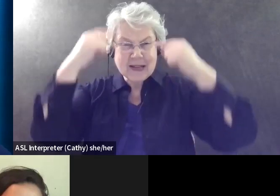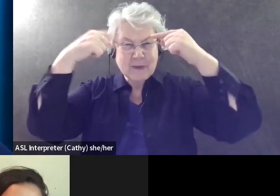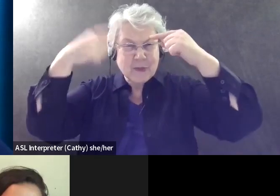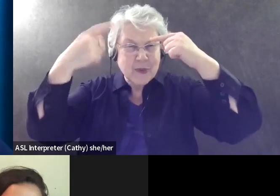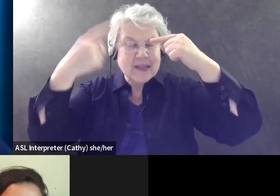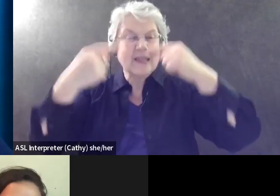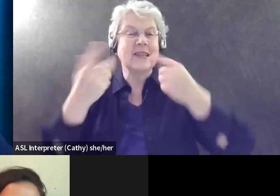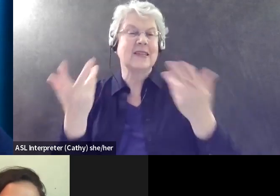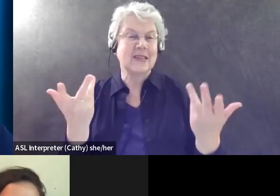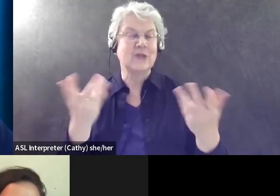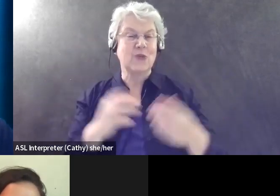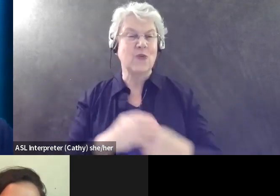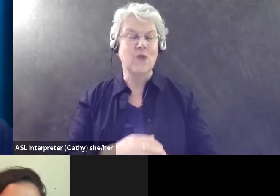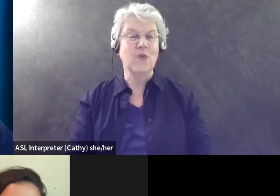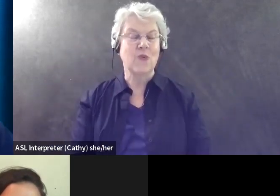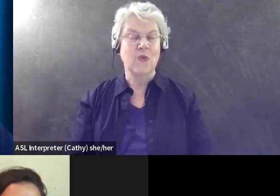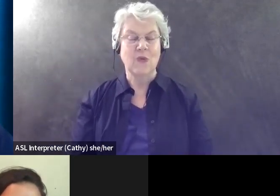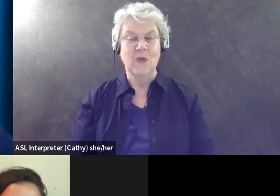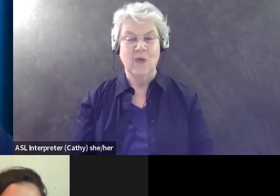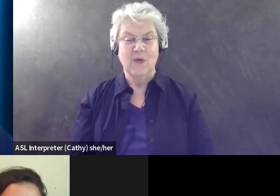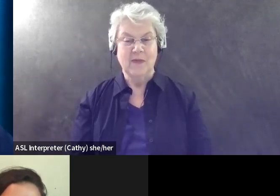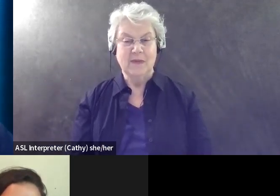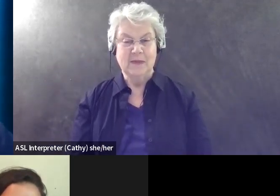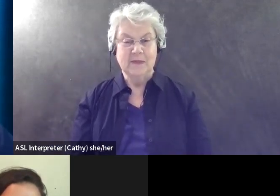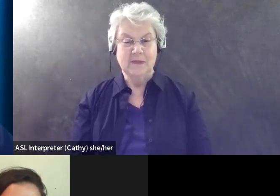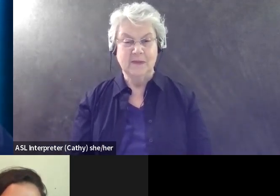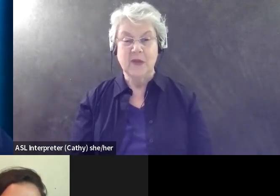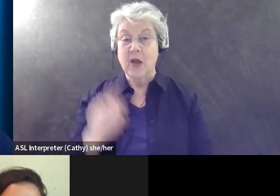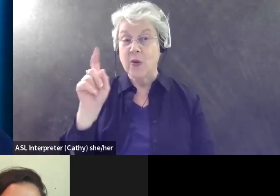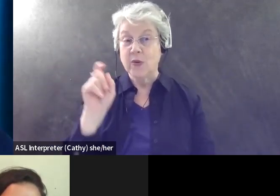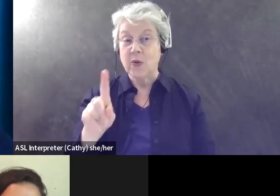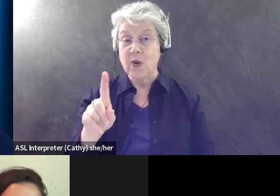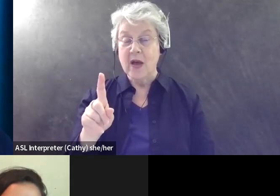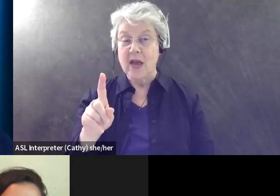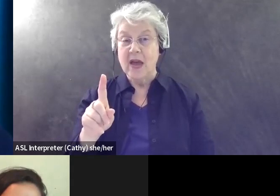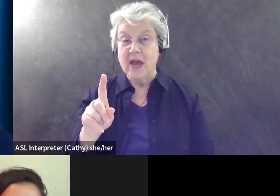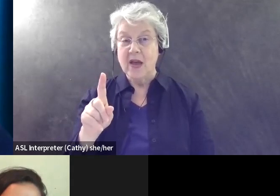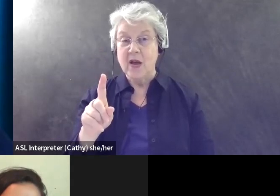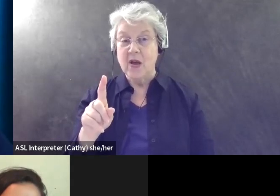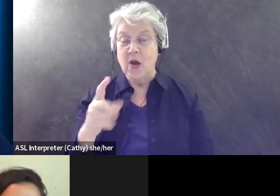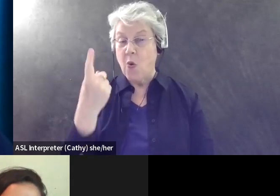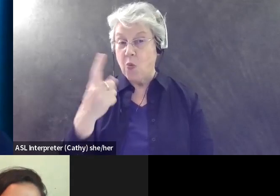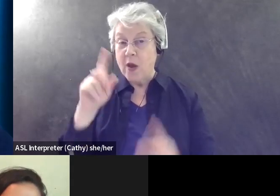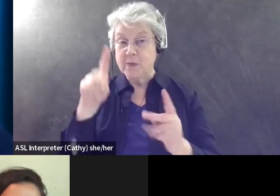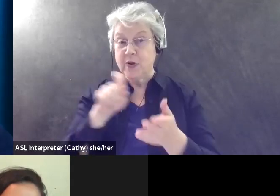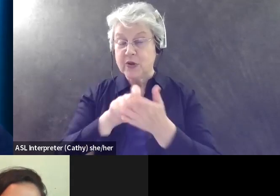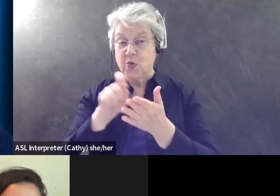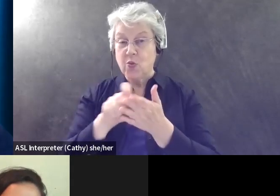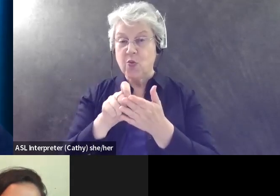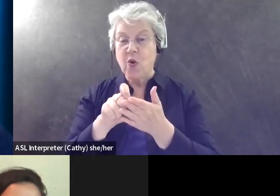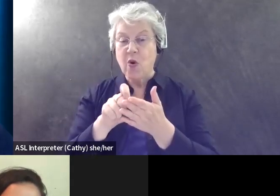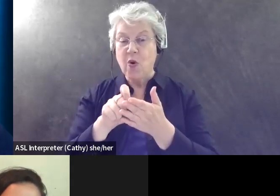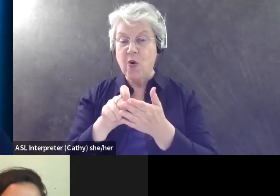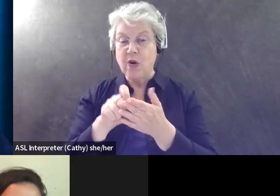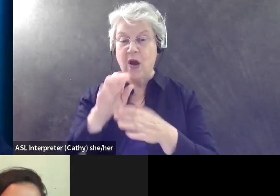-hmm. Mm-hmm. Um, someone, and one of, one of our, um, volunteers, one of our birdability captains wrote a really great piece on the birdability blog.